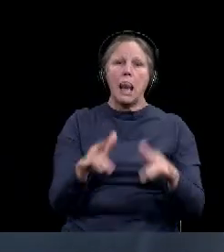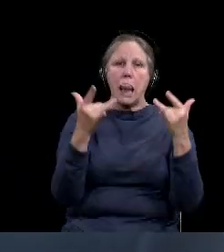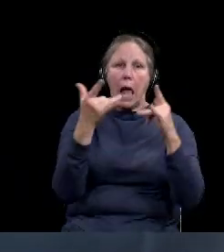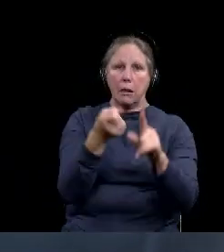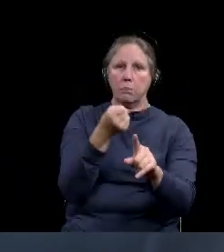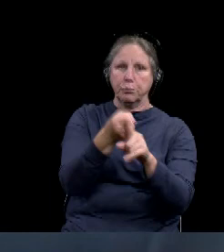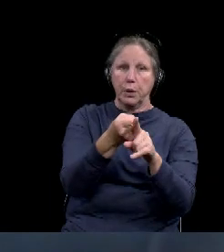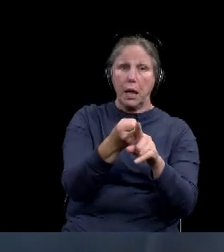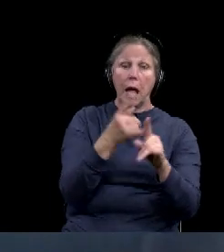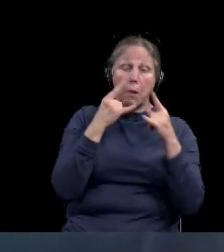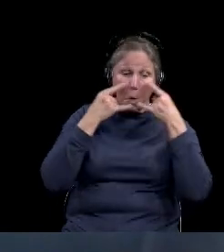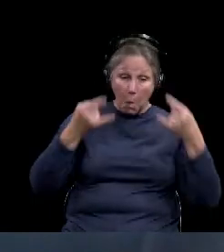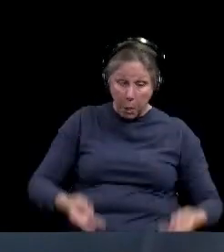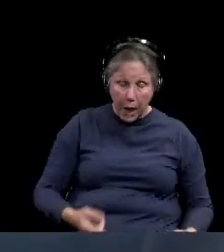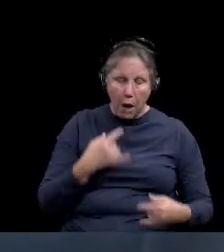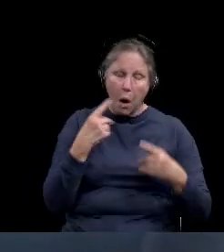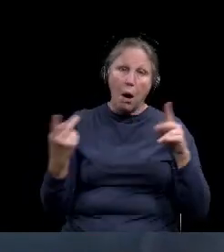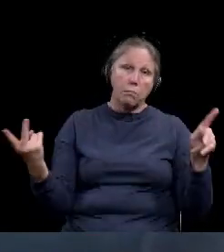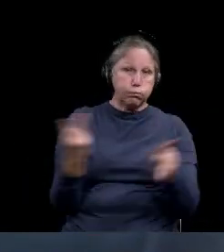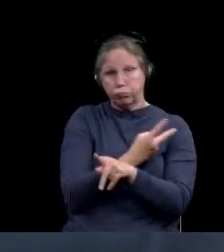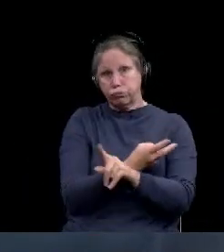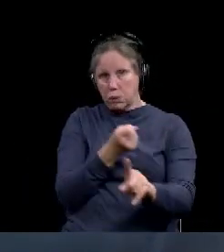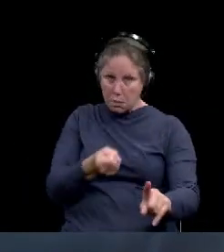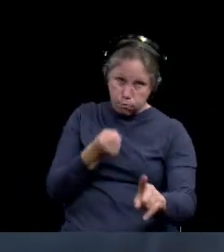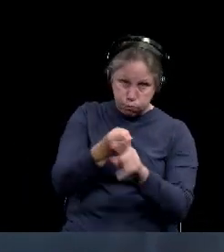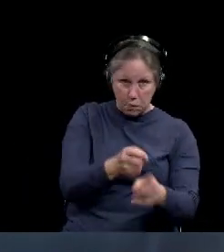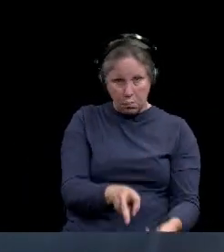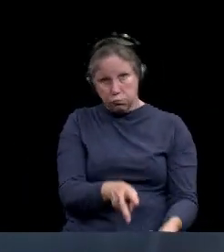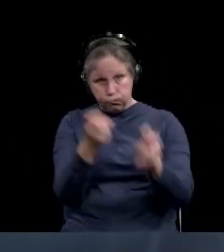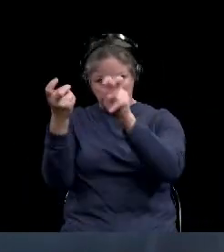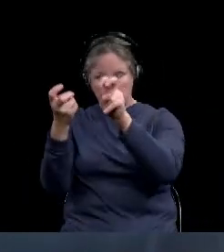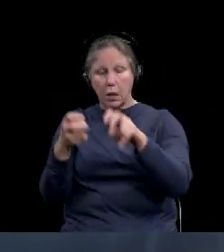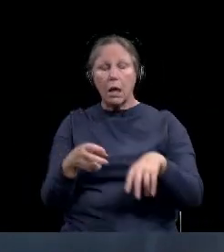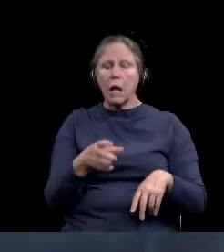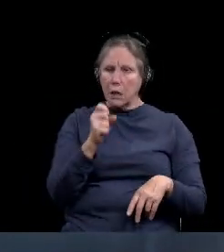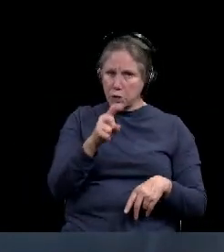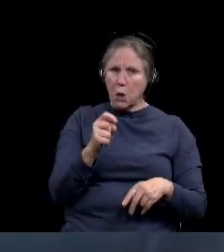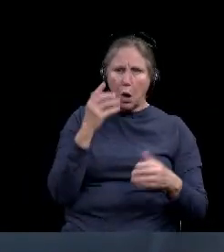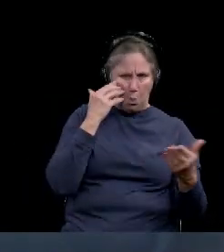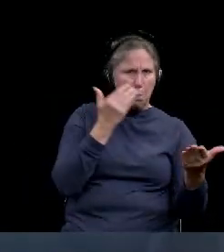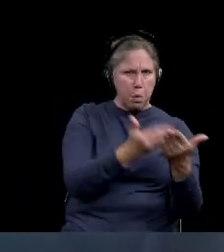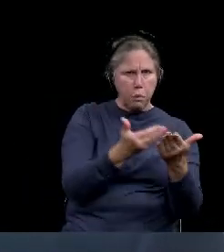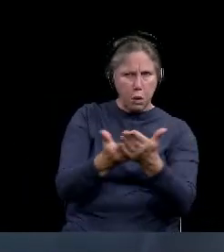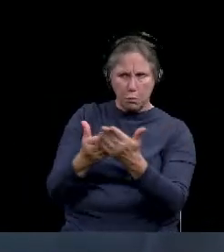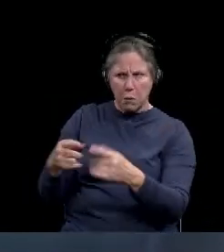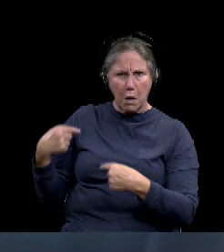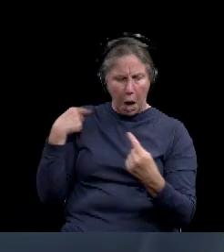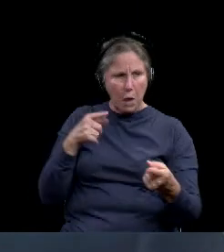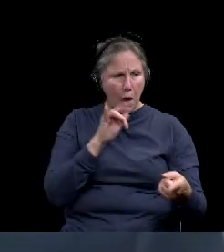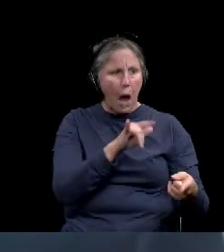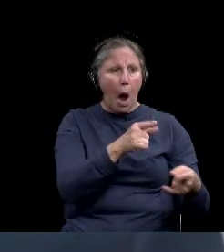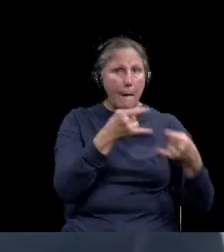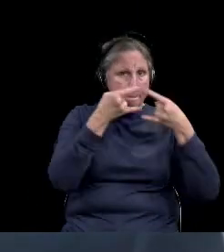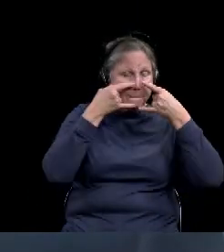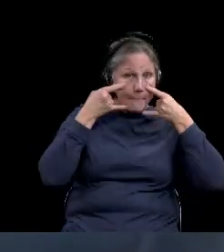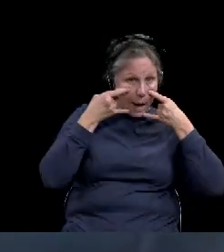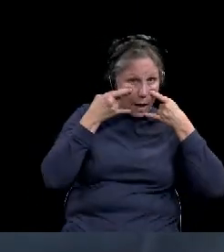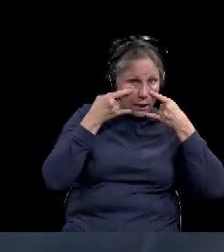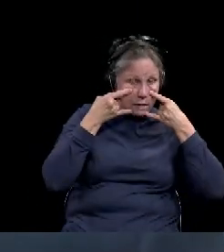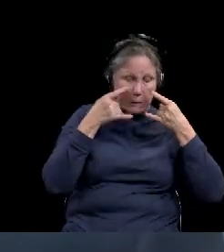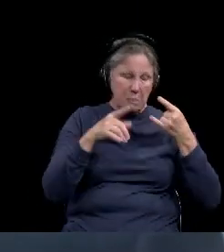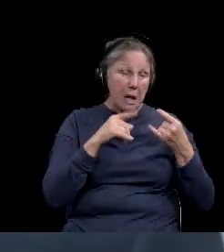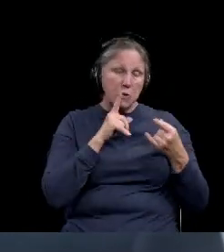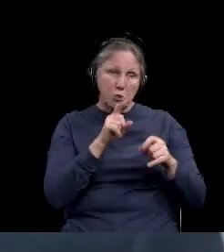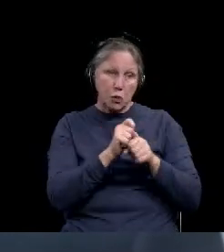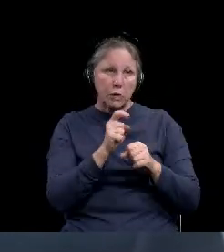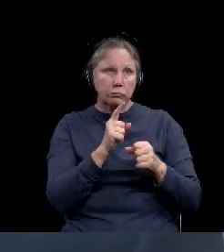So you might not get as severe of the case and that's, um, there's a growing body of, of, uh, evidence that may be suggesting that, um, I don't know for sure it's